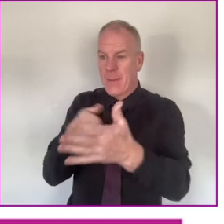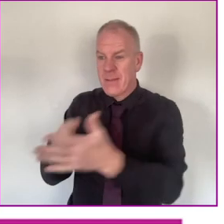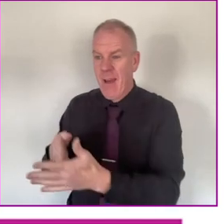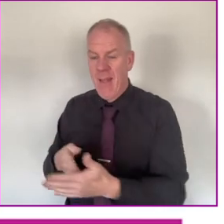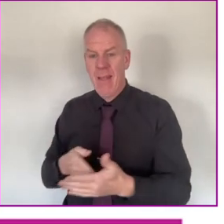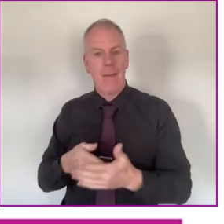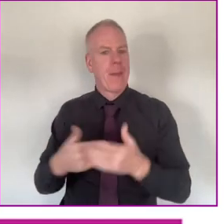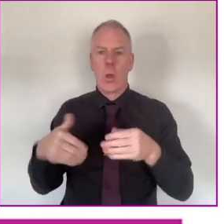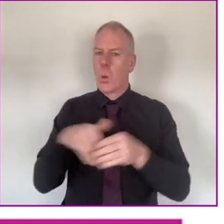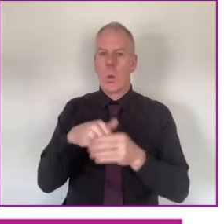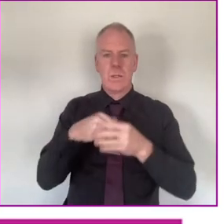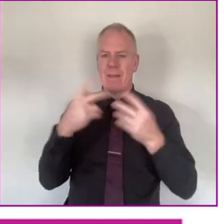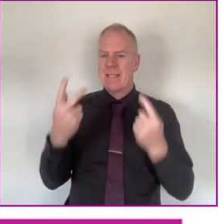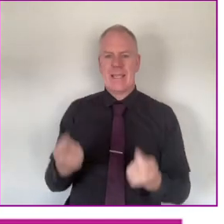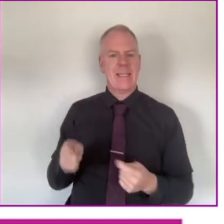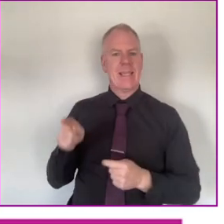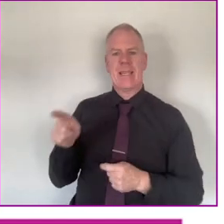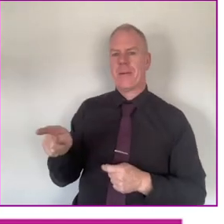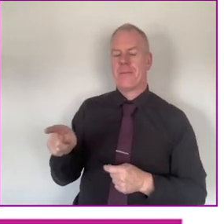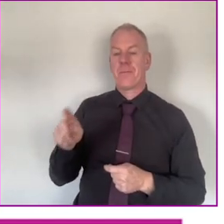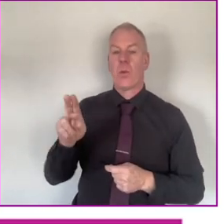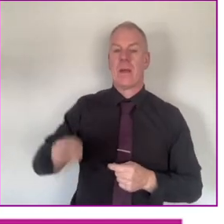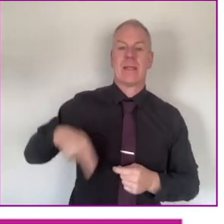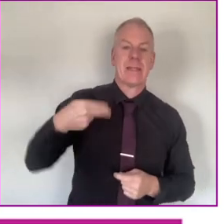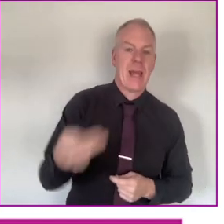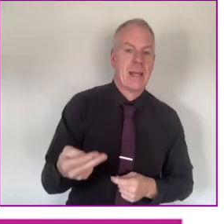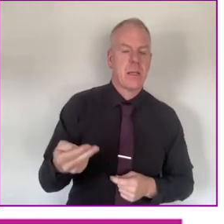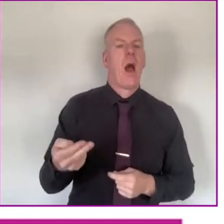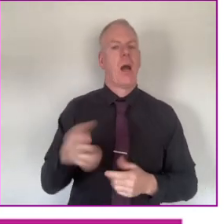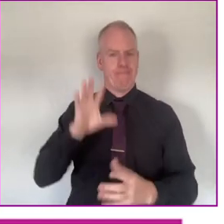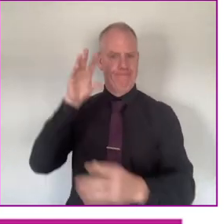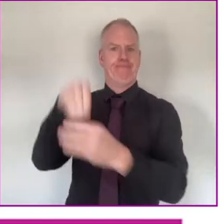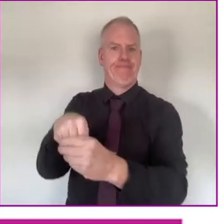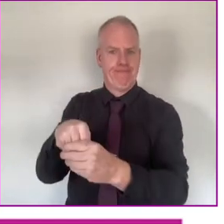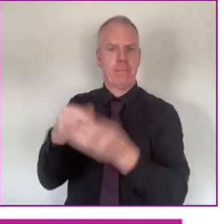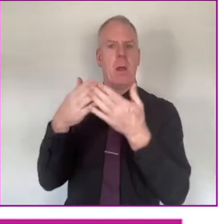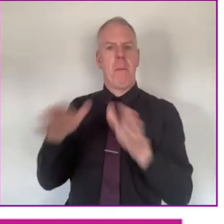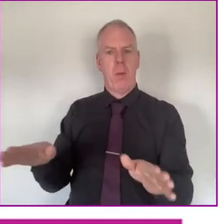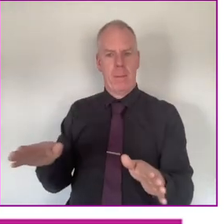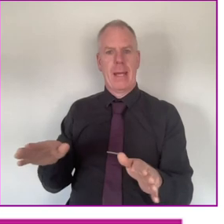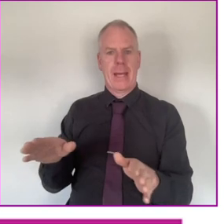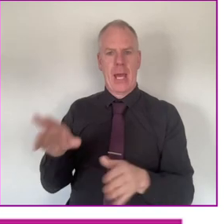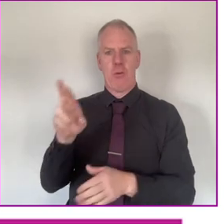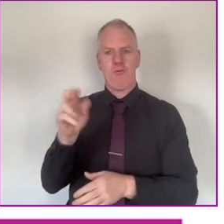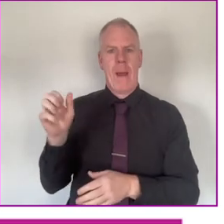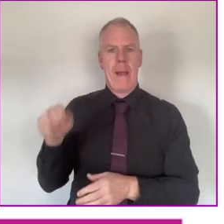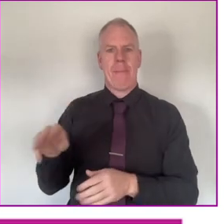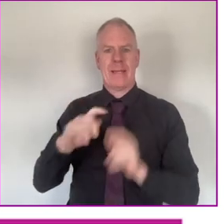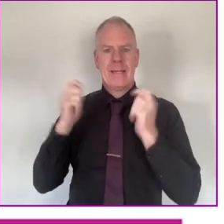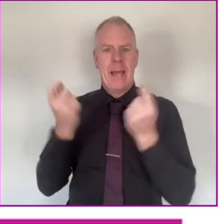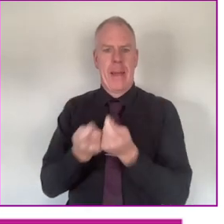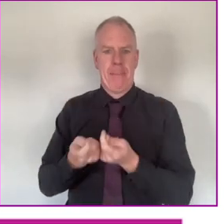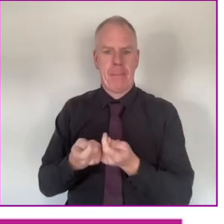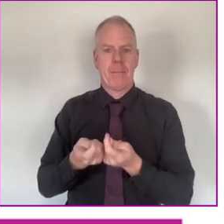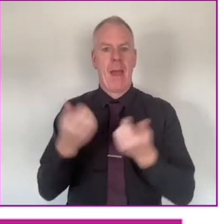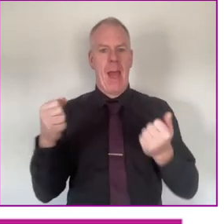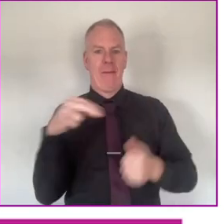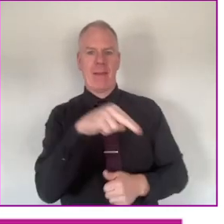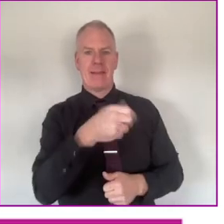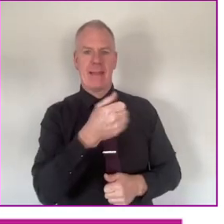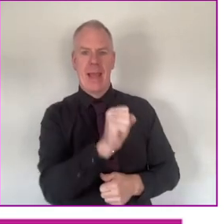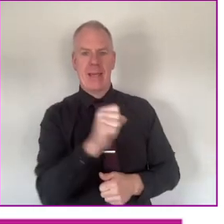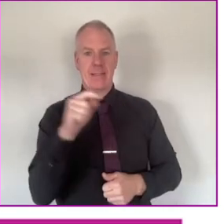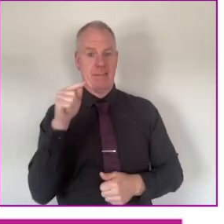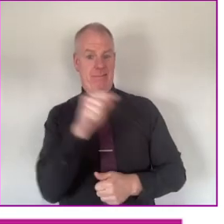and not inclusive seating. So the next stage, then, is we did get involved with the public realm team, and we